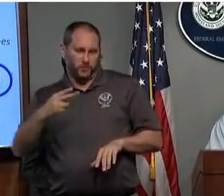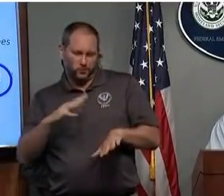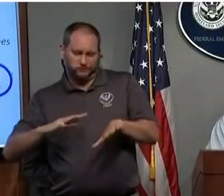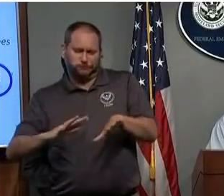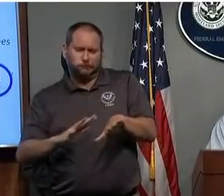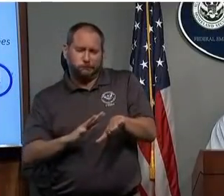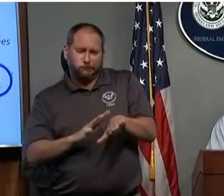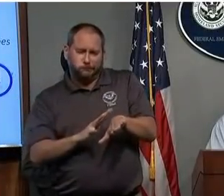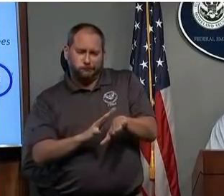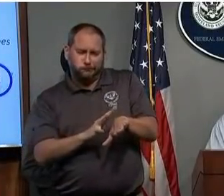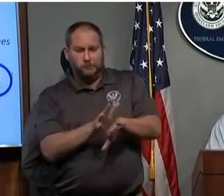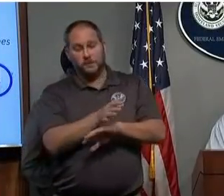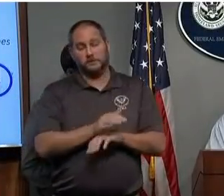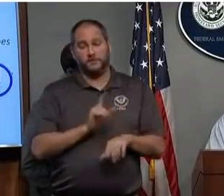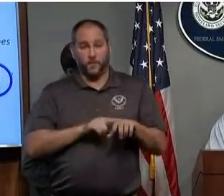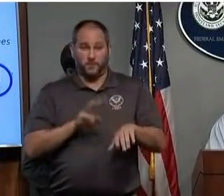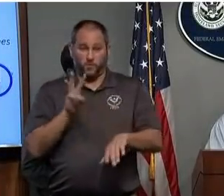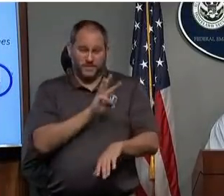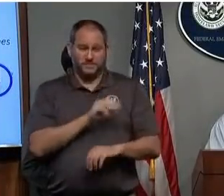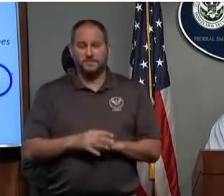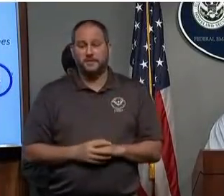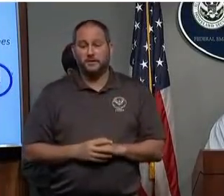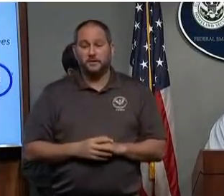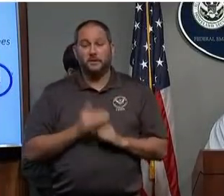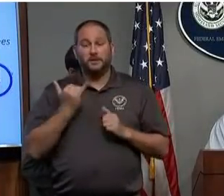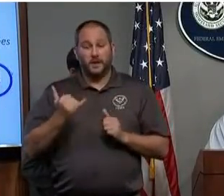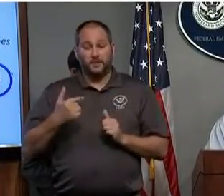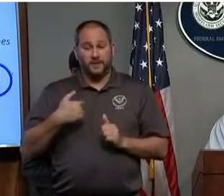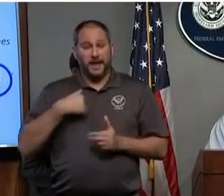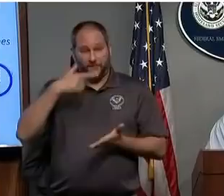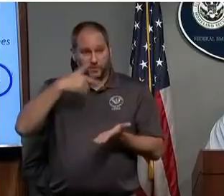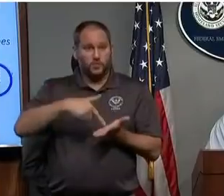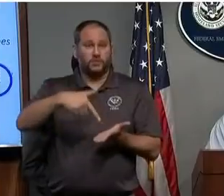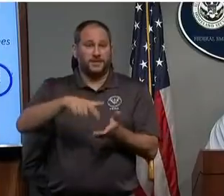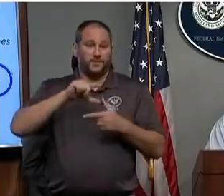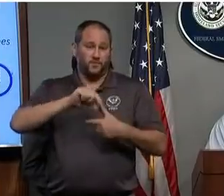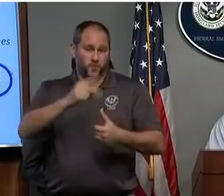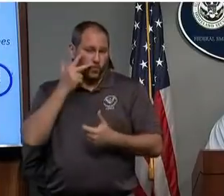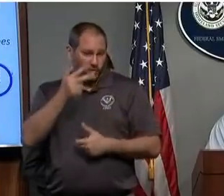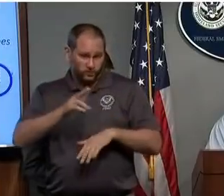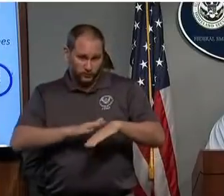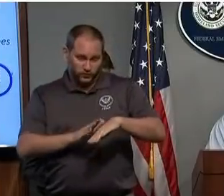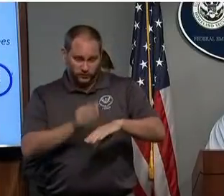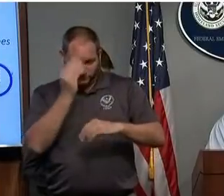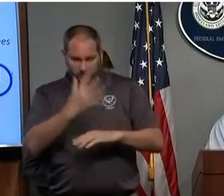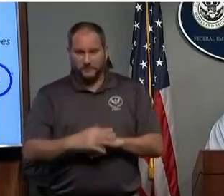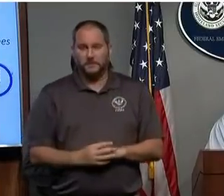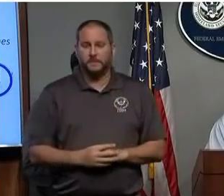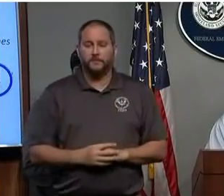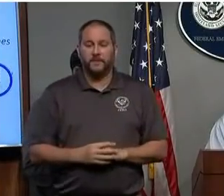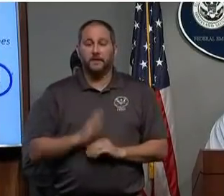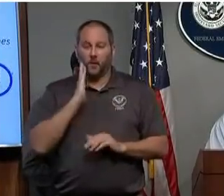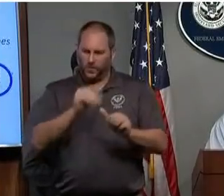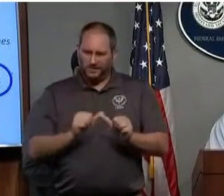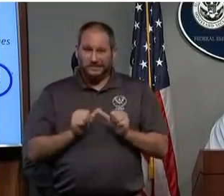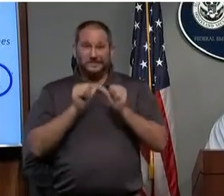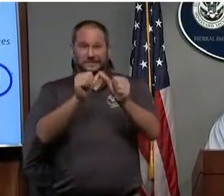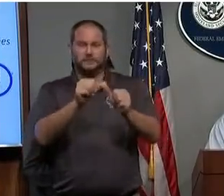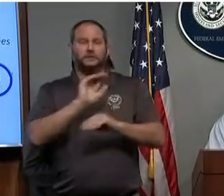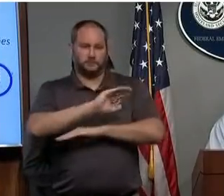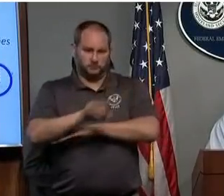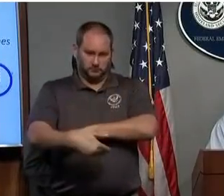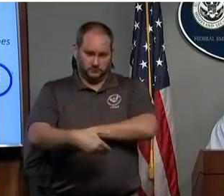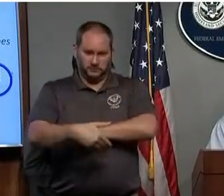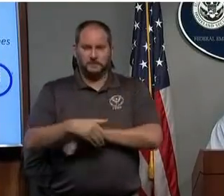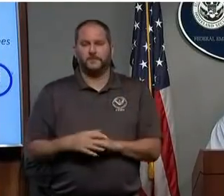Currently, there is a tornado watch in effect and will likely continue into tonight. The storm